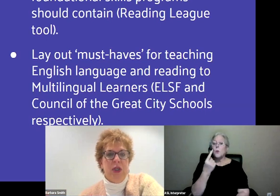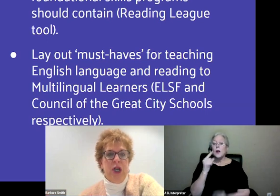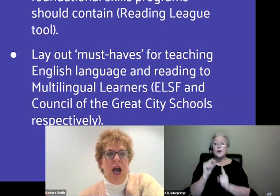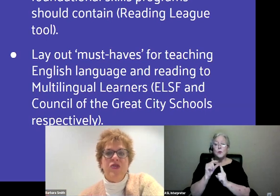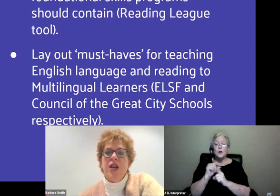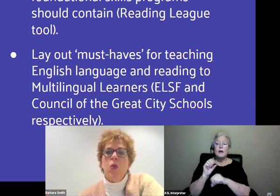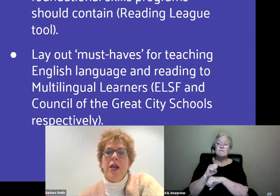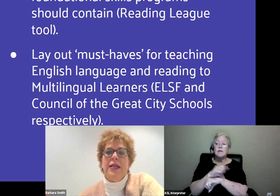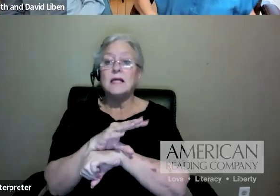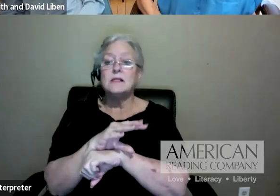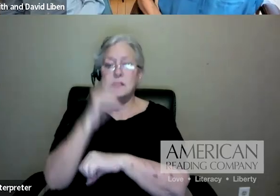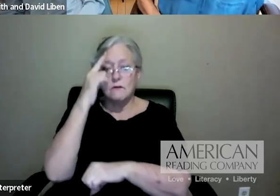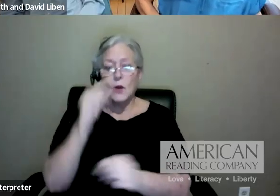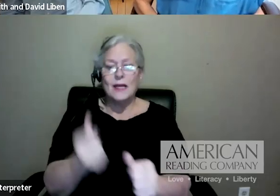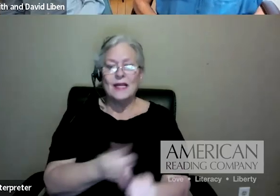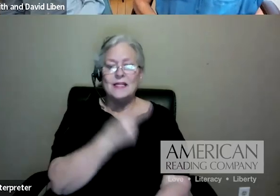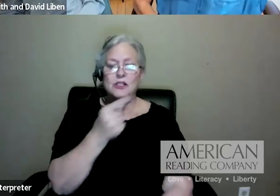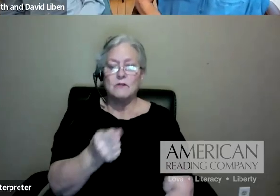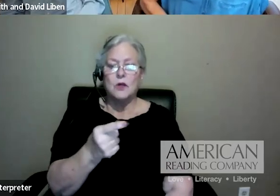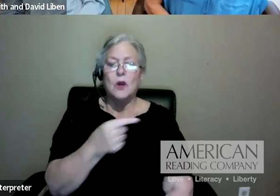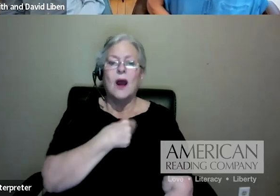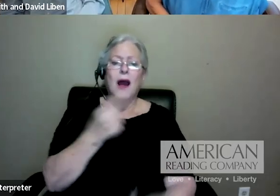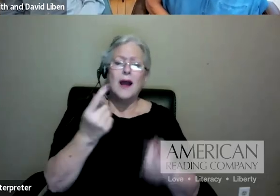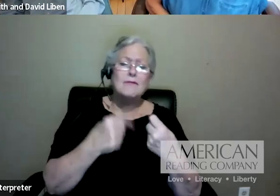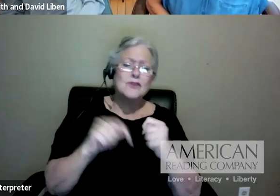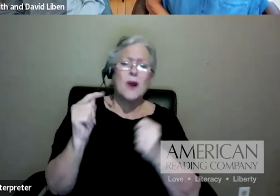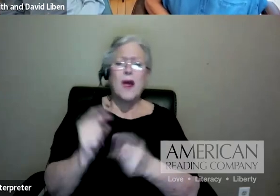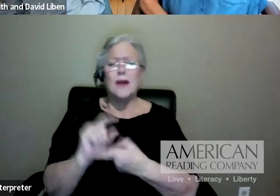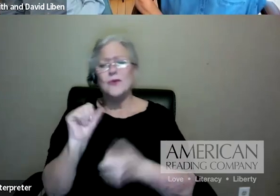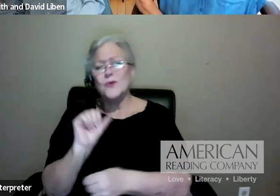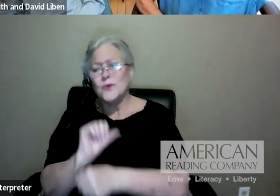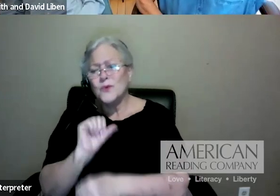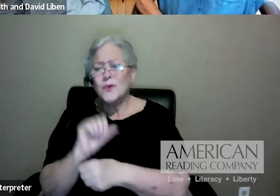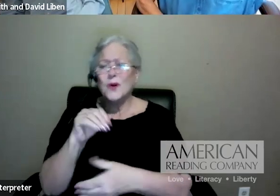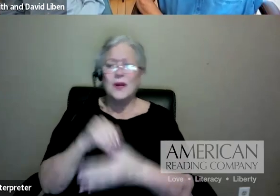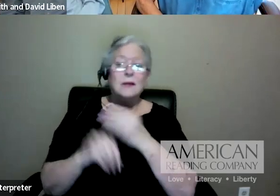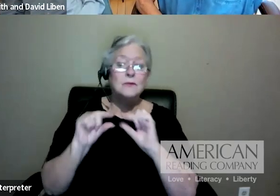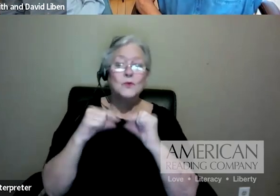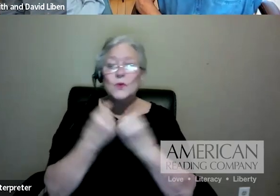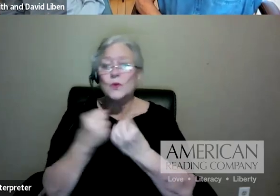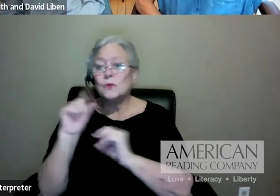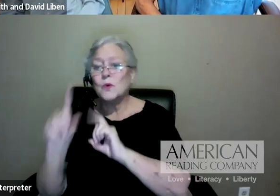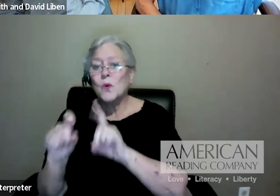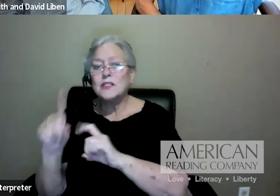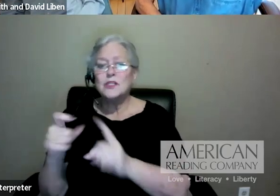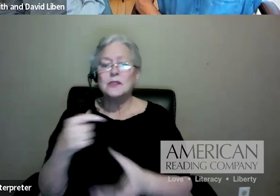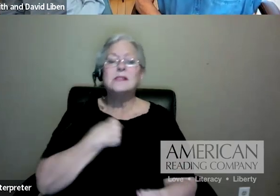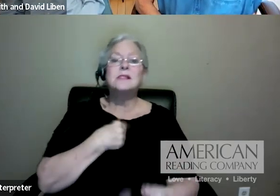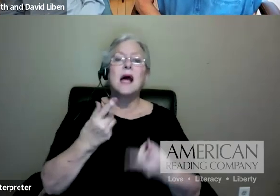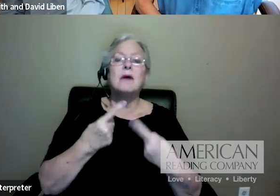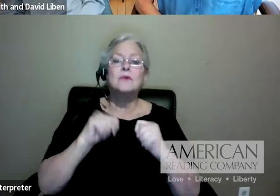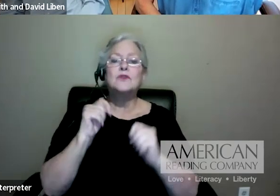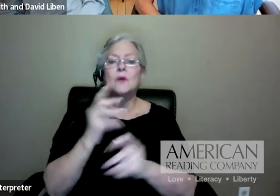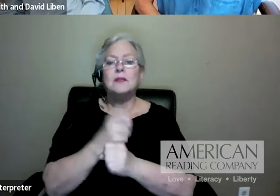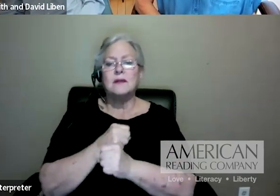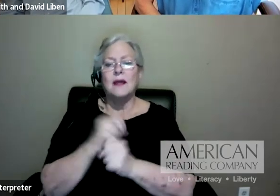of you. I've tried to work in some of the group questions throughout the conversation. I'll try to take the very last word. But I'd like